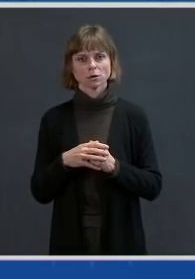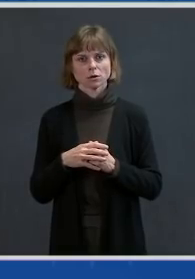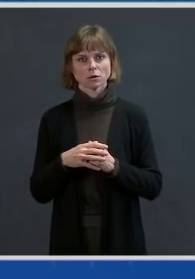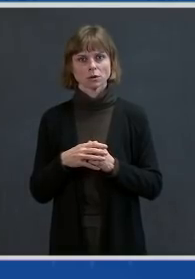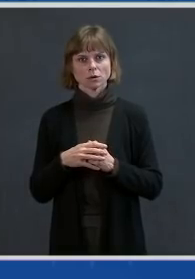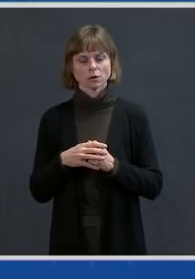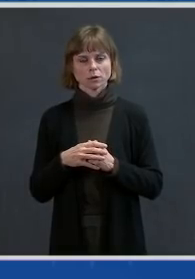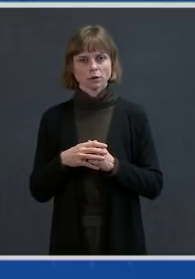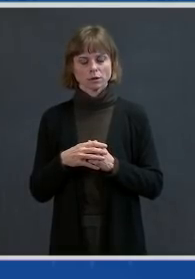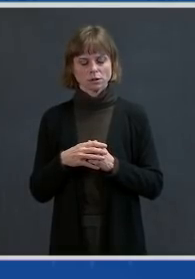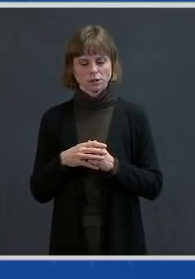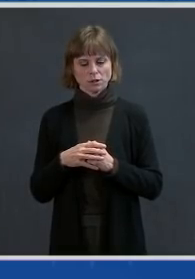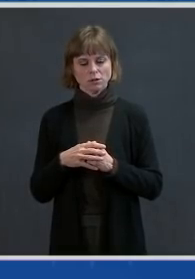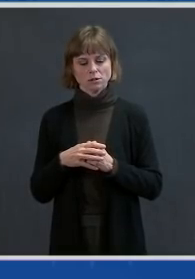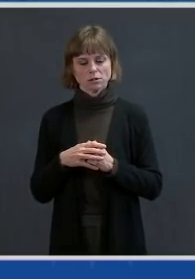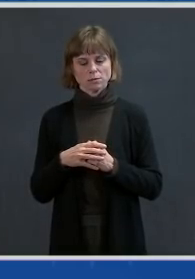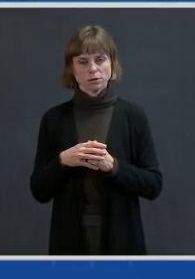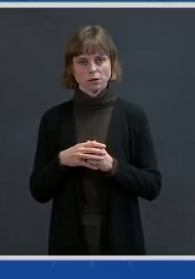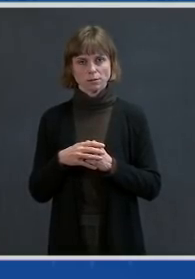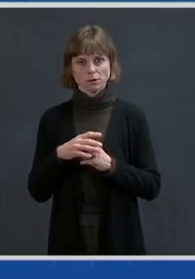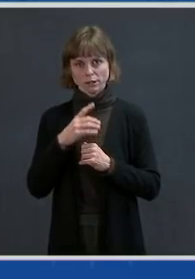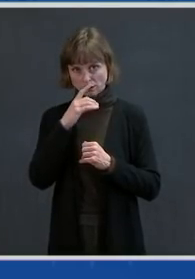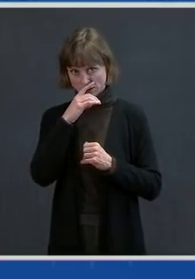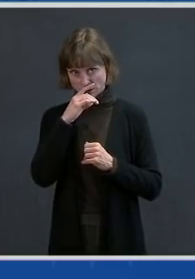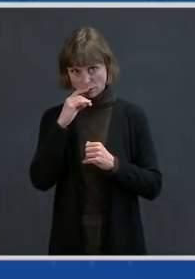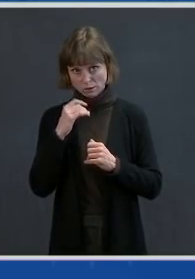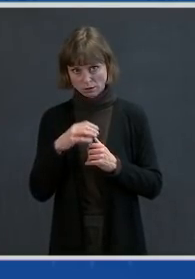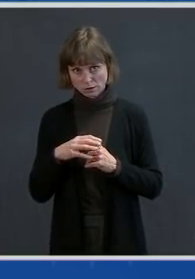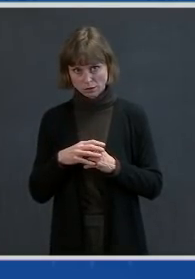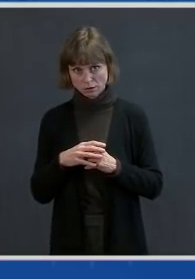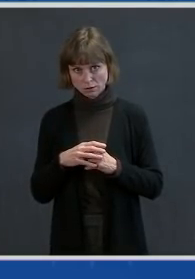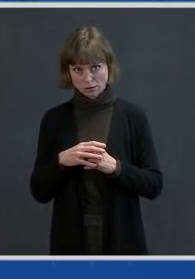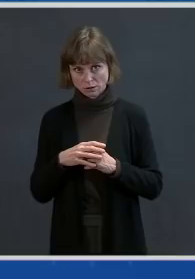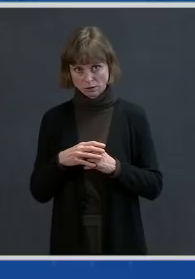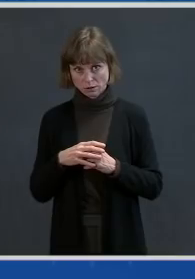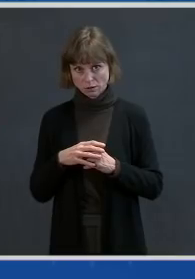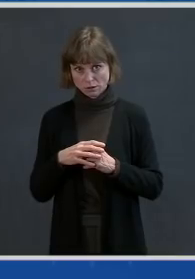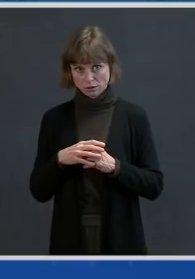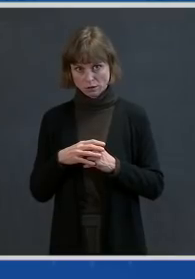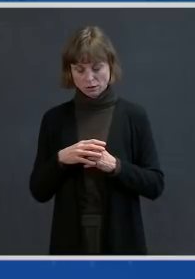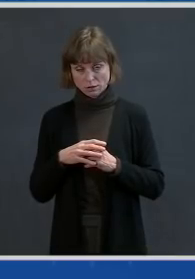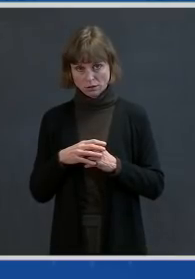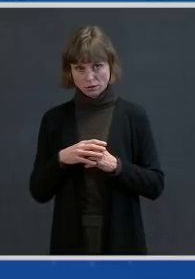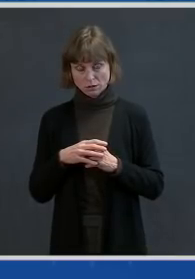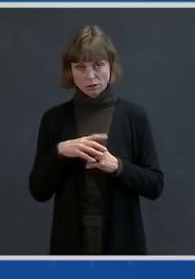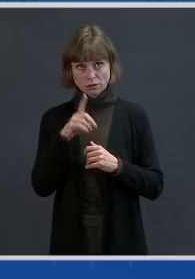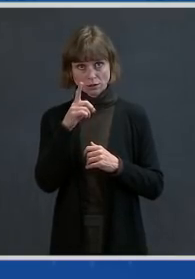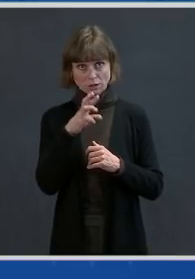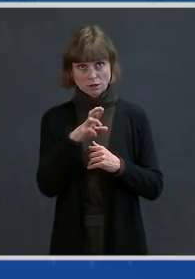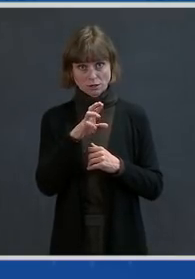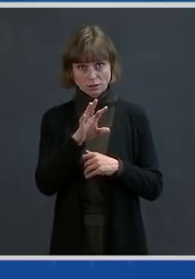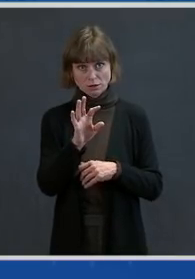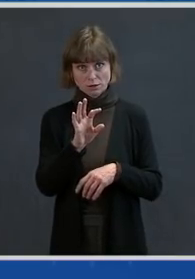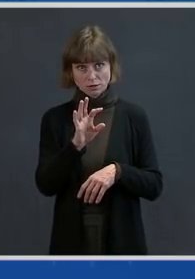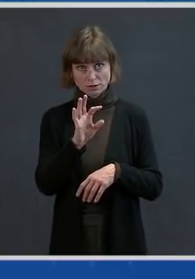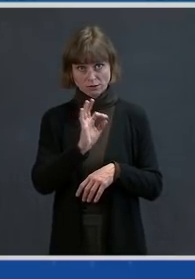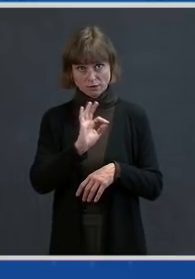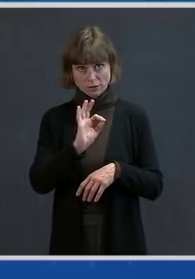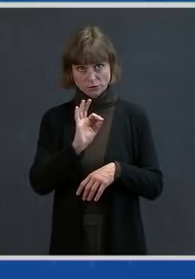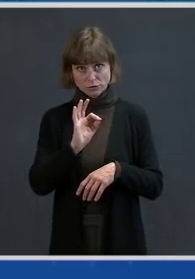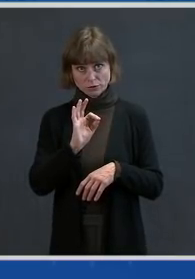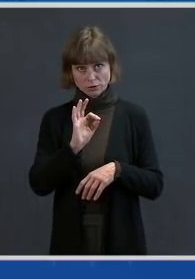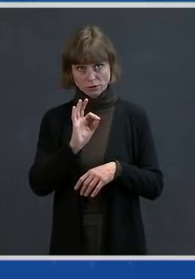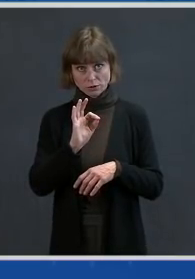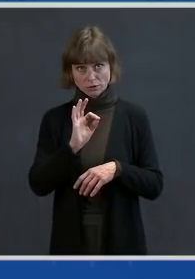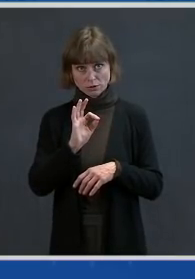Thanks for the taking these questions today. Mine is for Dr. Fauci. We keep saying that we are